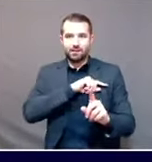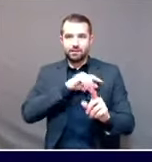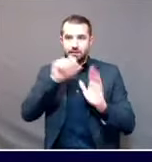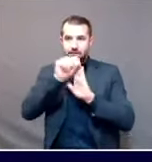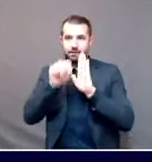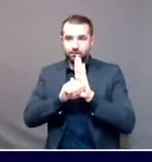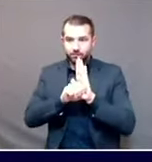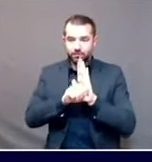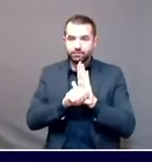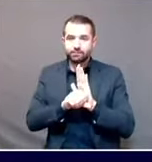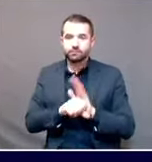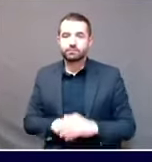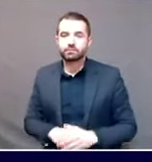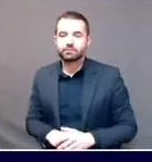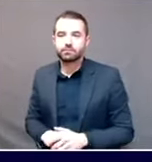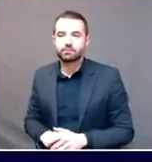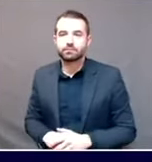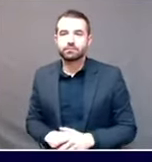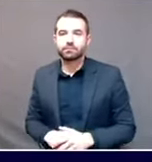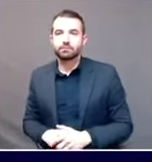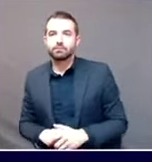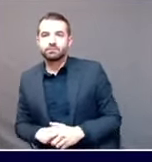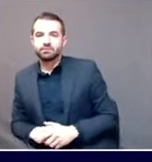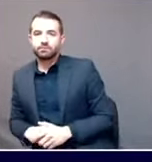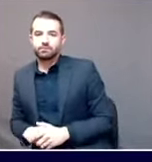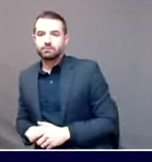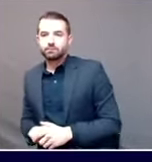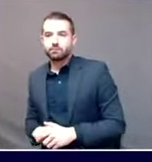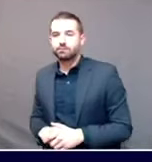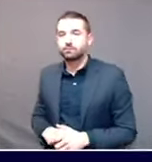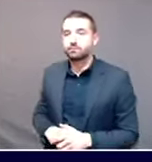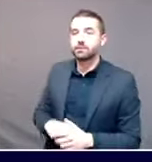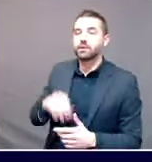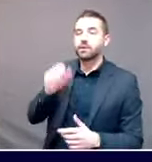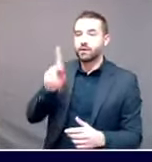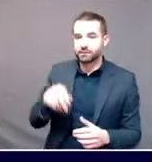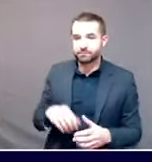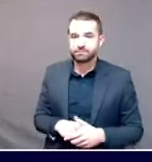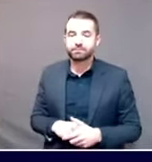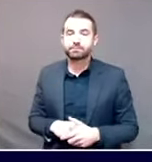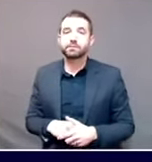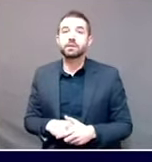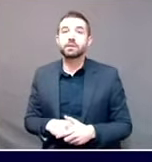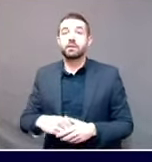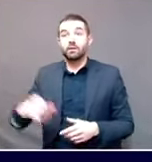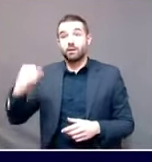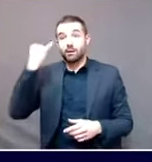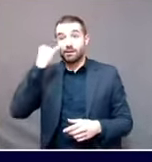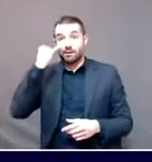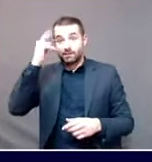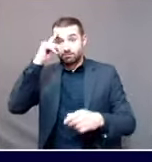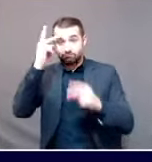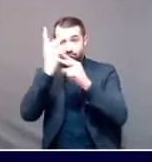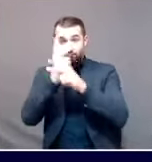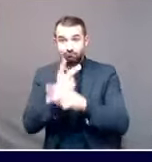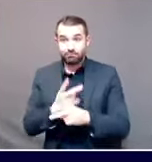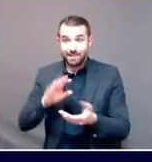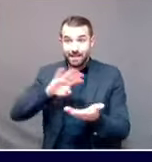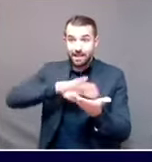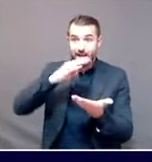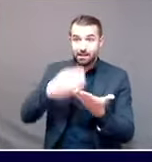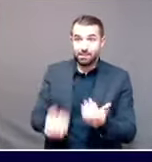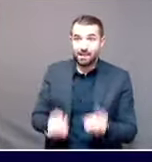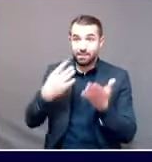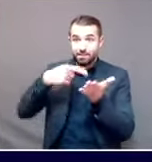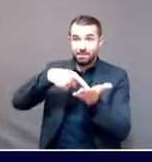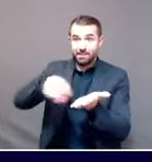the overall cost of this depends so much on the type of vaccine that we receive and the proportion